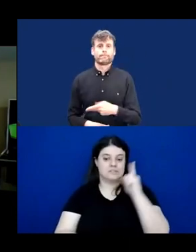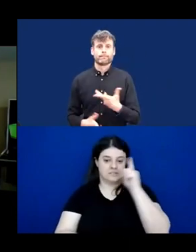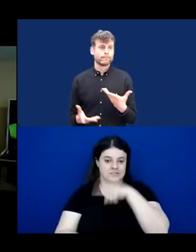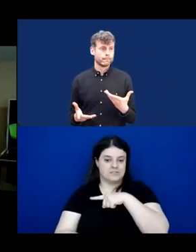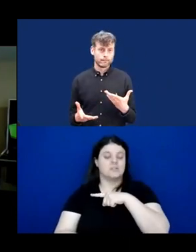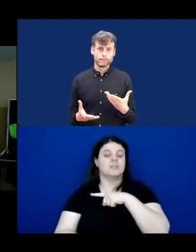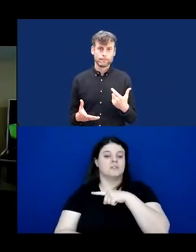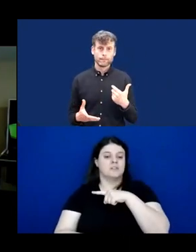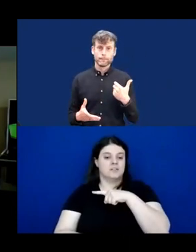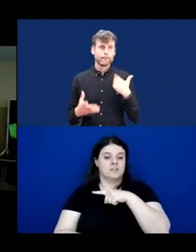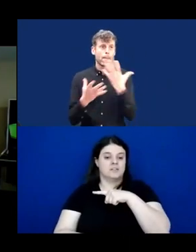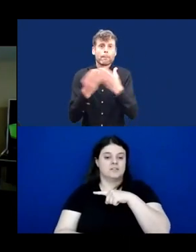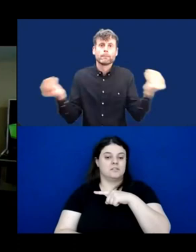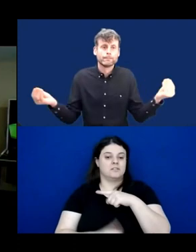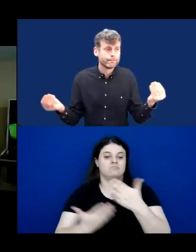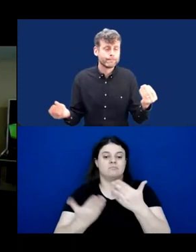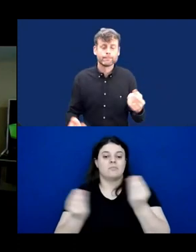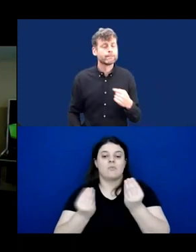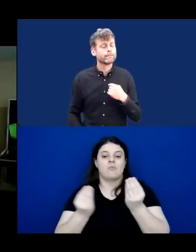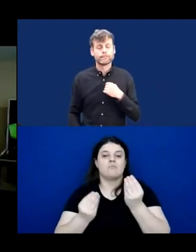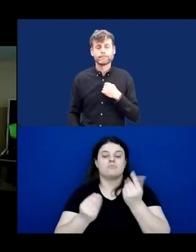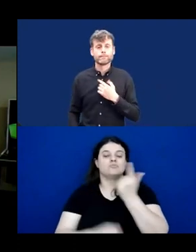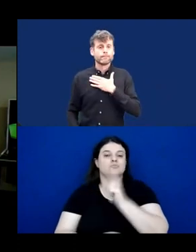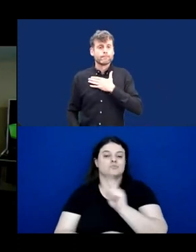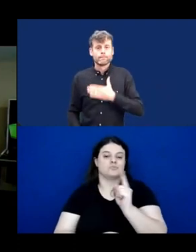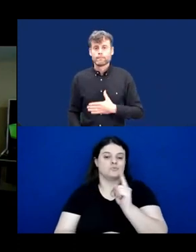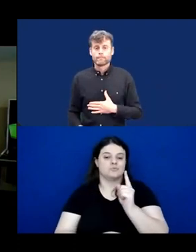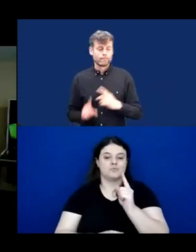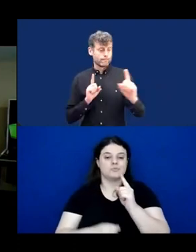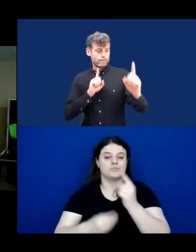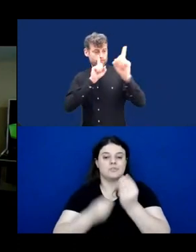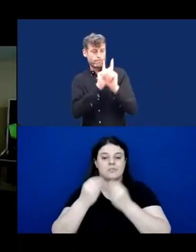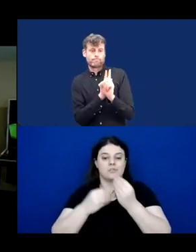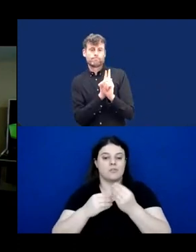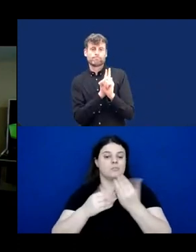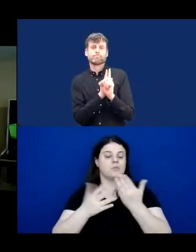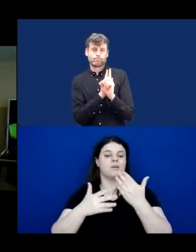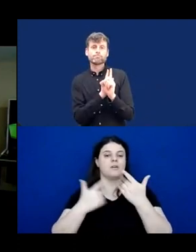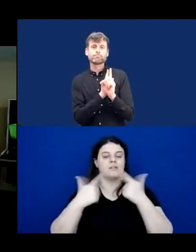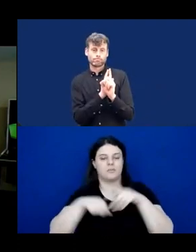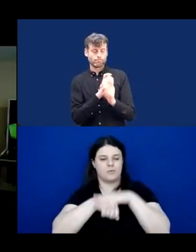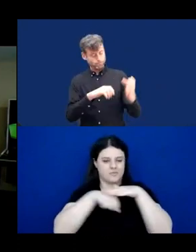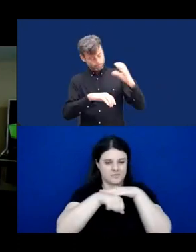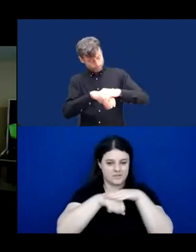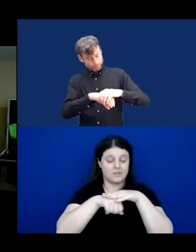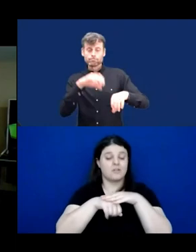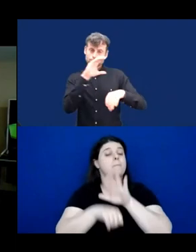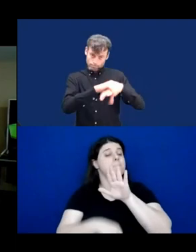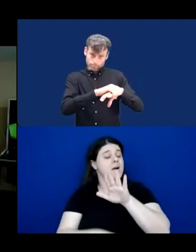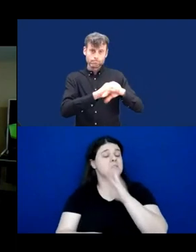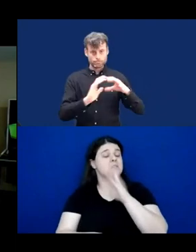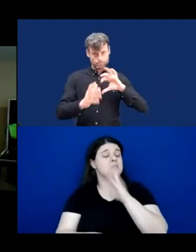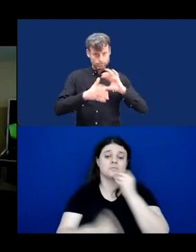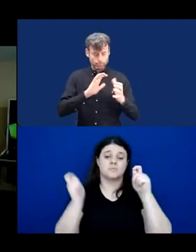no ability to replace a human being when it comes to pro-tactile language. However, there are, I think, opportunities to